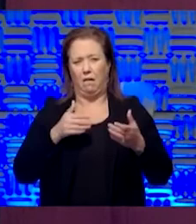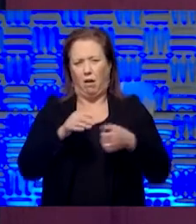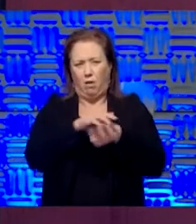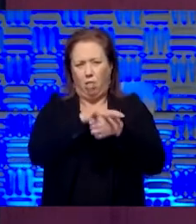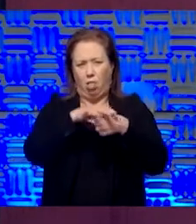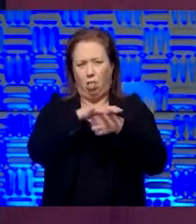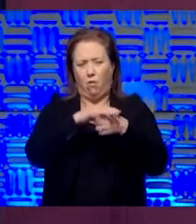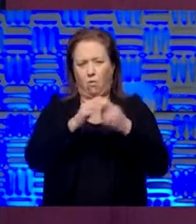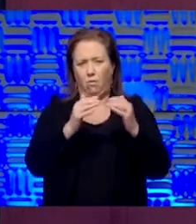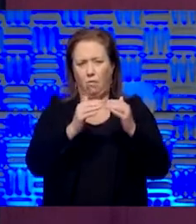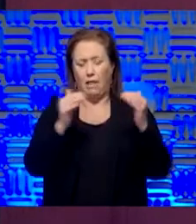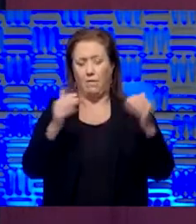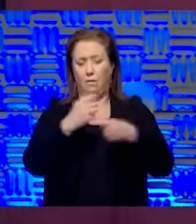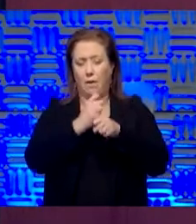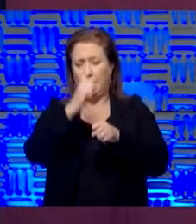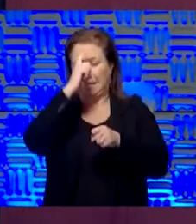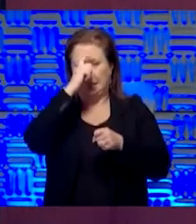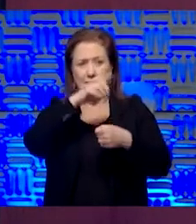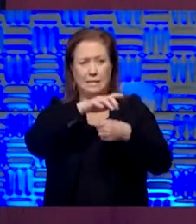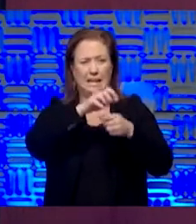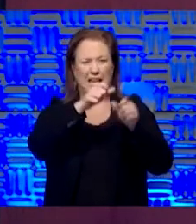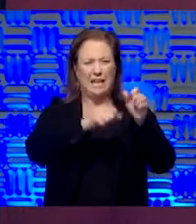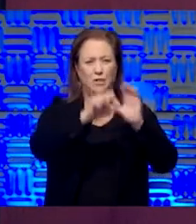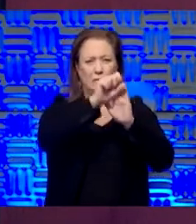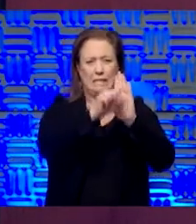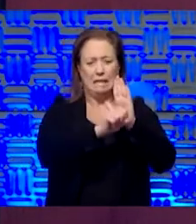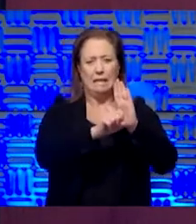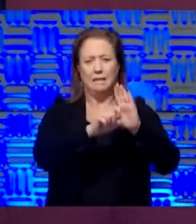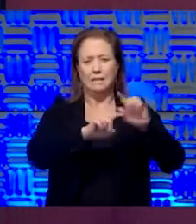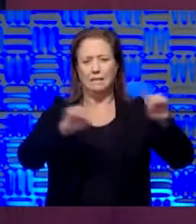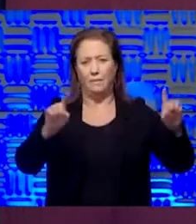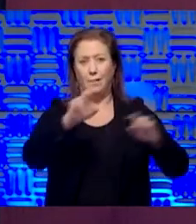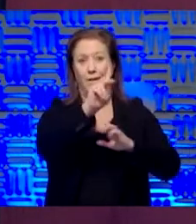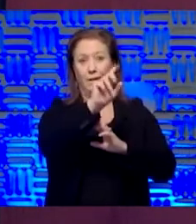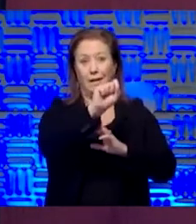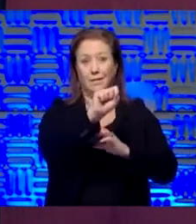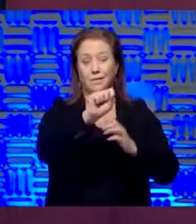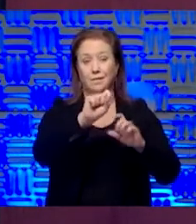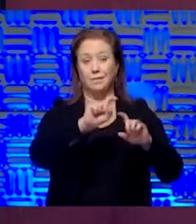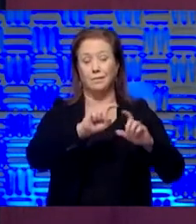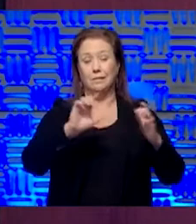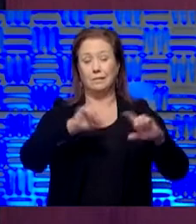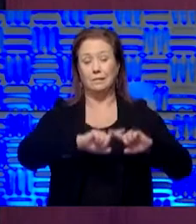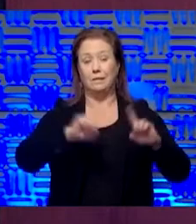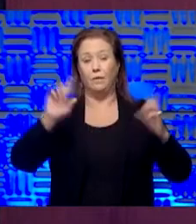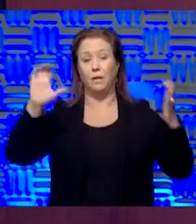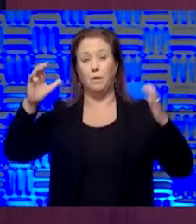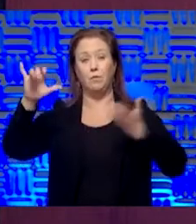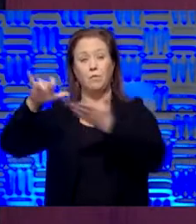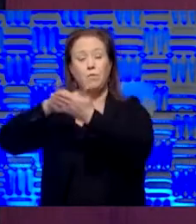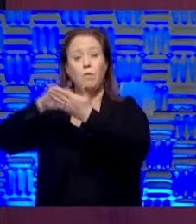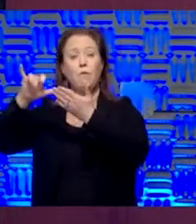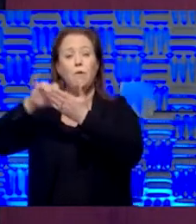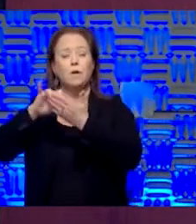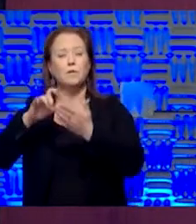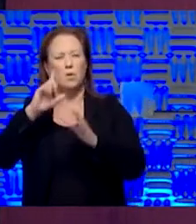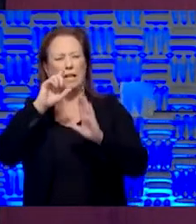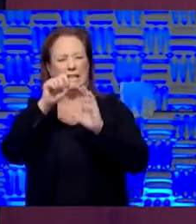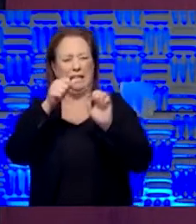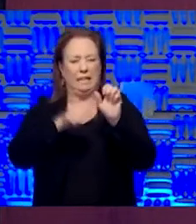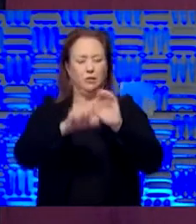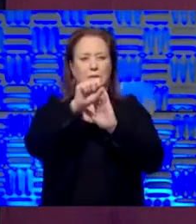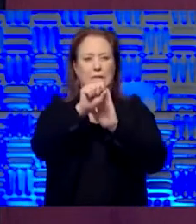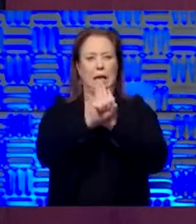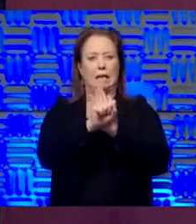level. And that makes sense to me because every state looks a little different, Kansas looks a lot different than New York. Talk to us a little bit about how